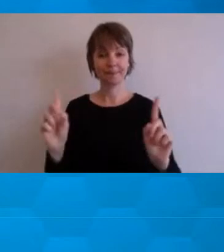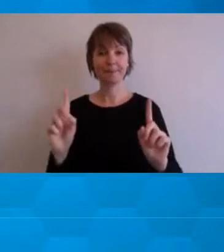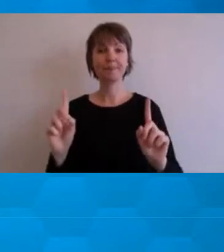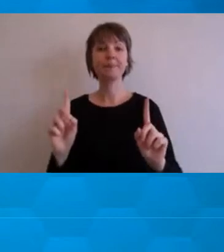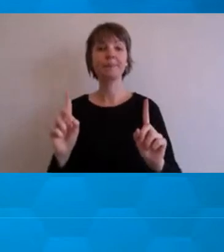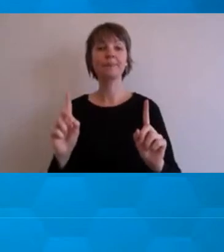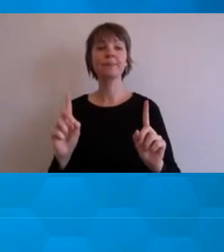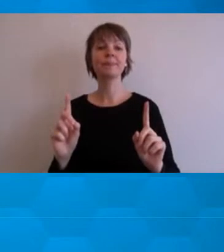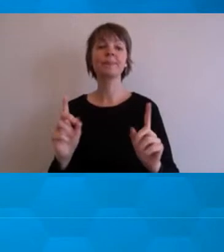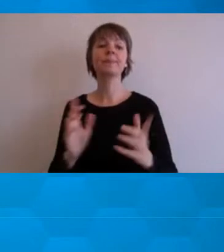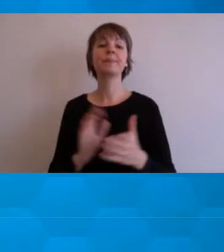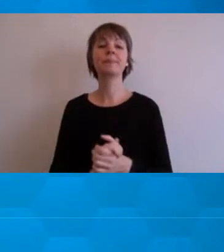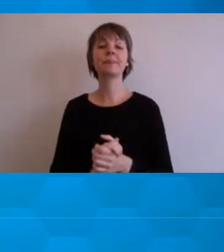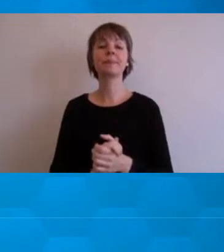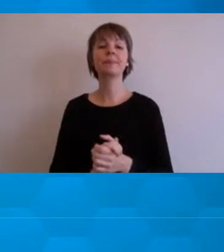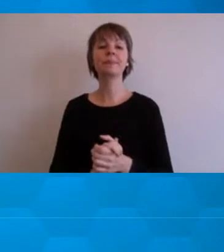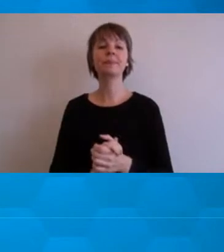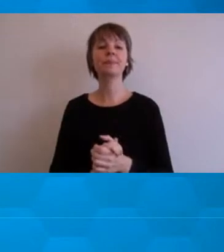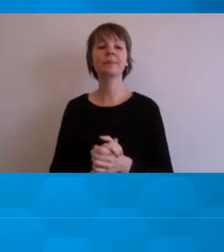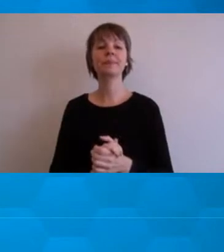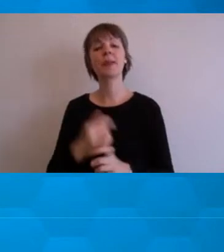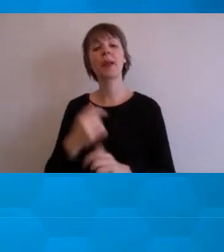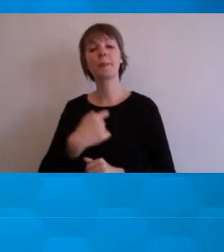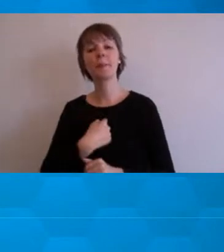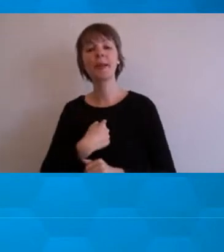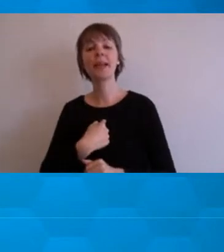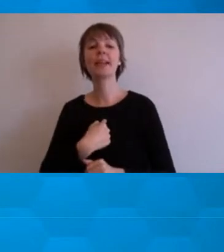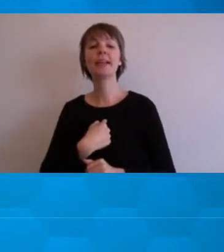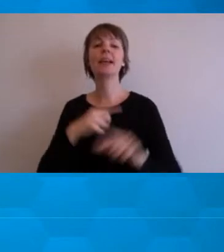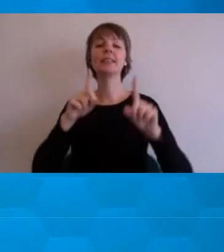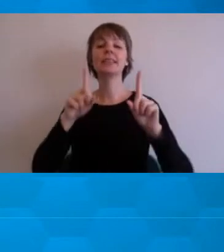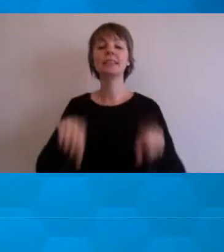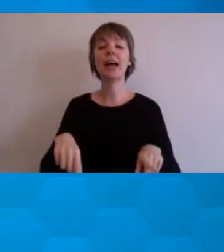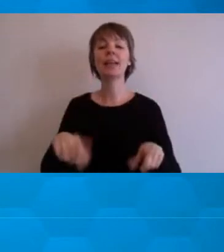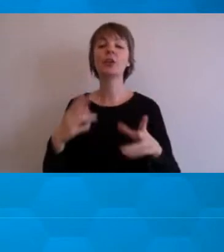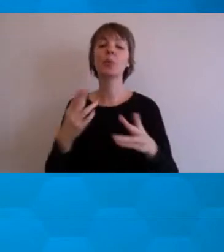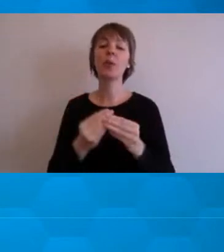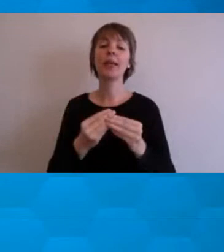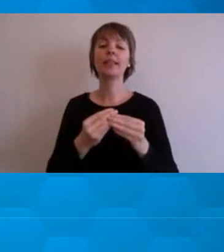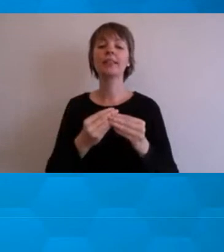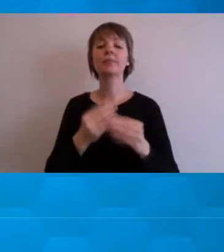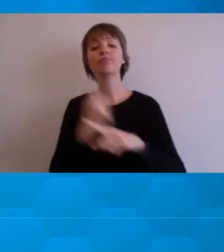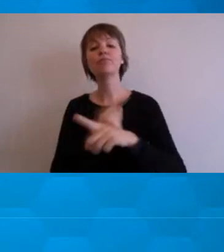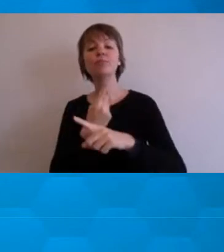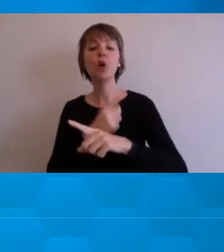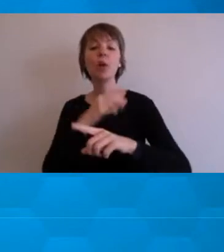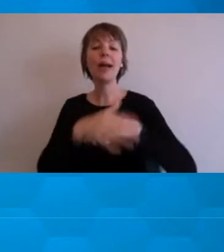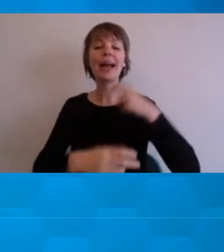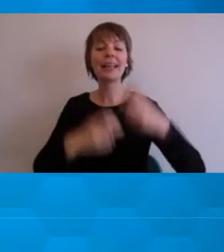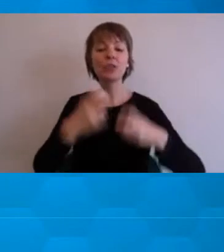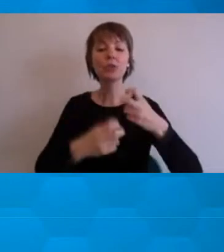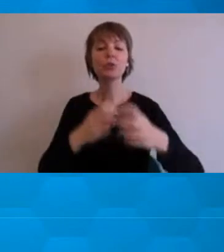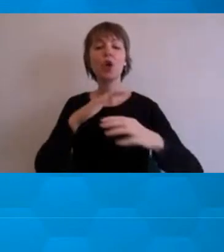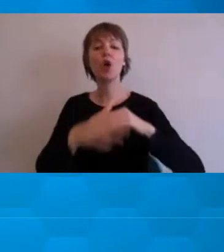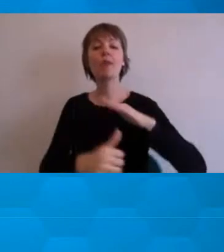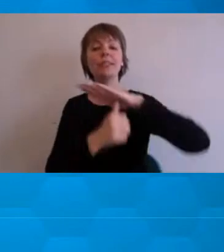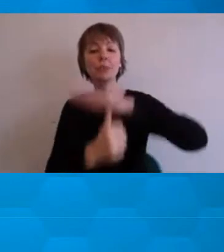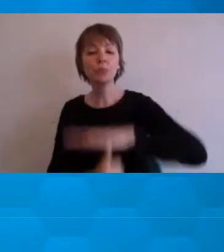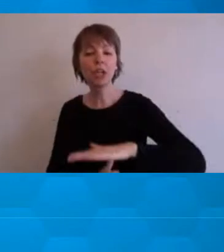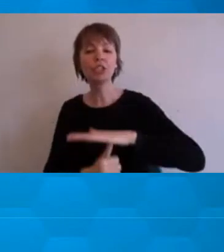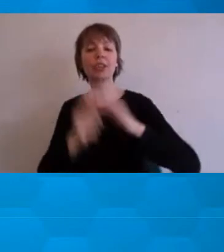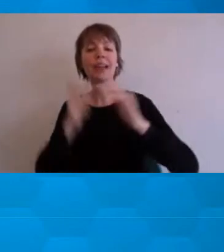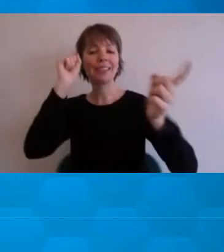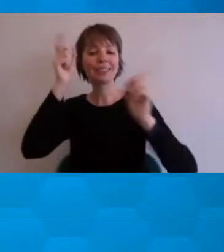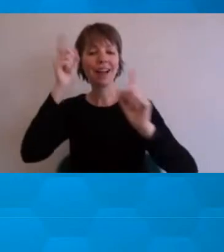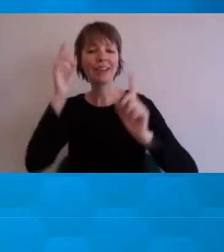health. So for me, I've been dealing with, I started with issues with depression and anxiety in my early 20s when I was in